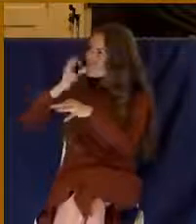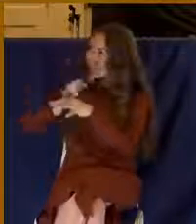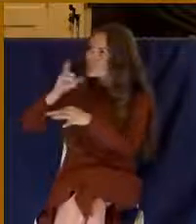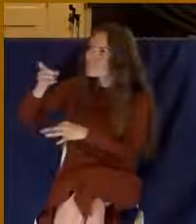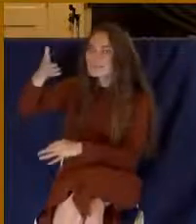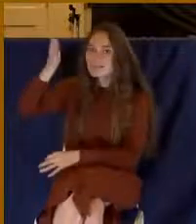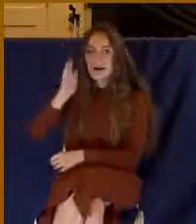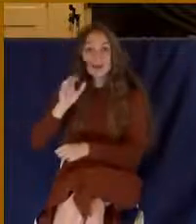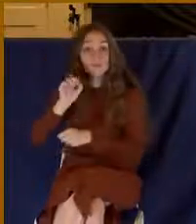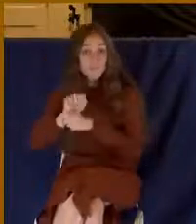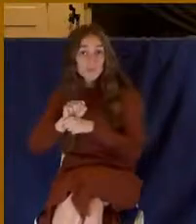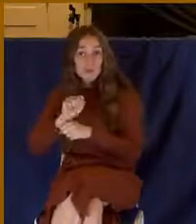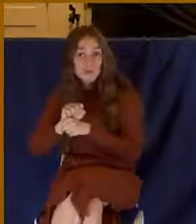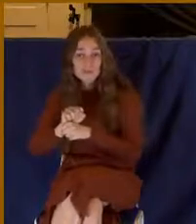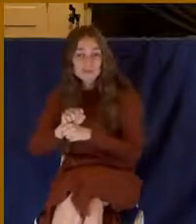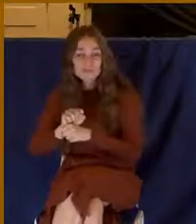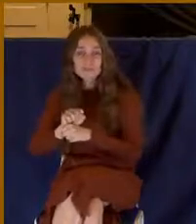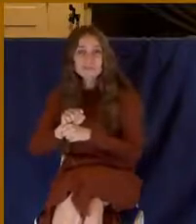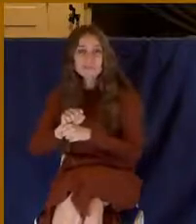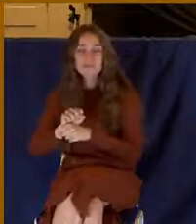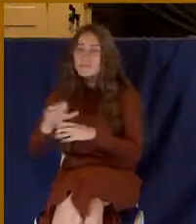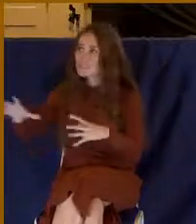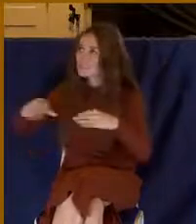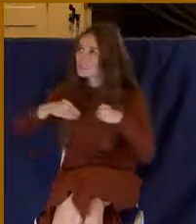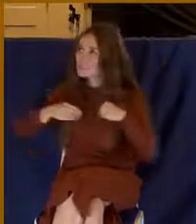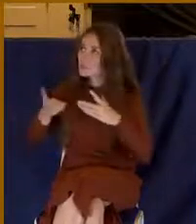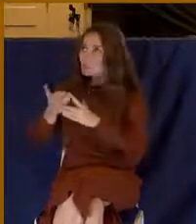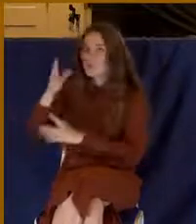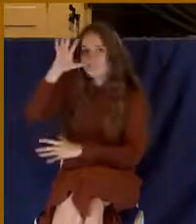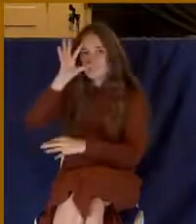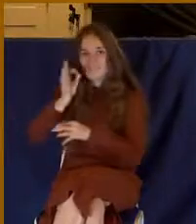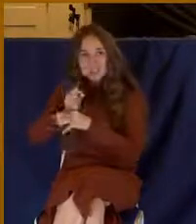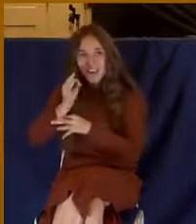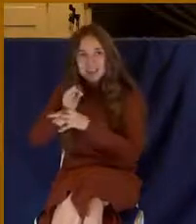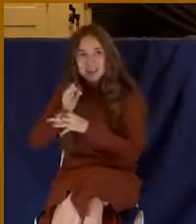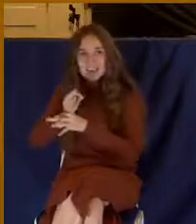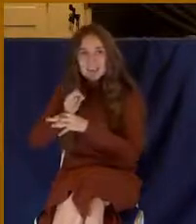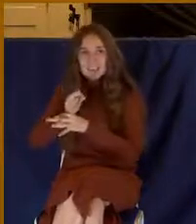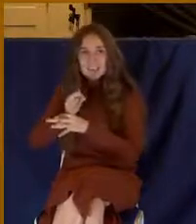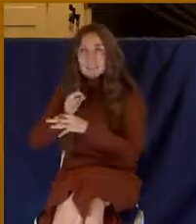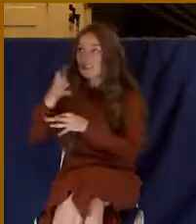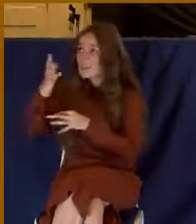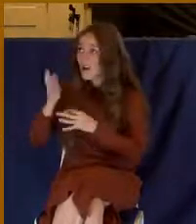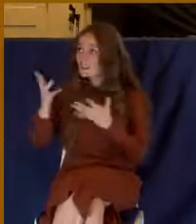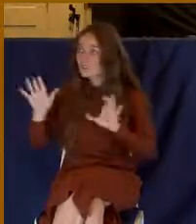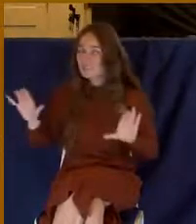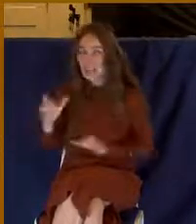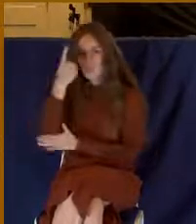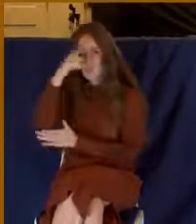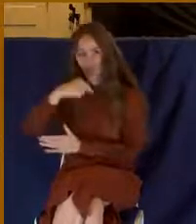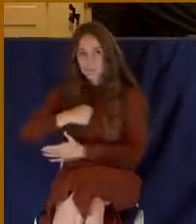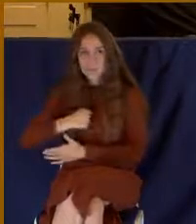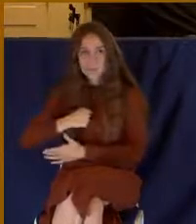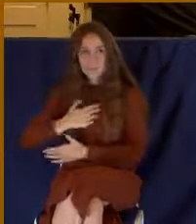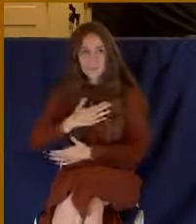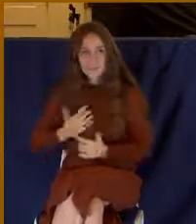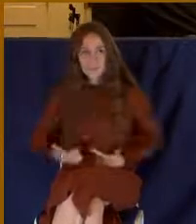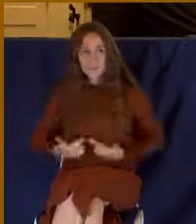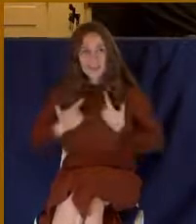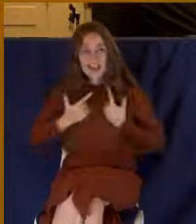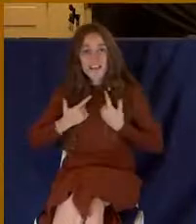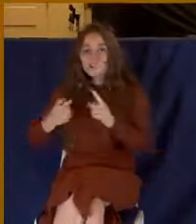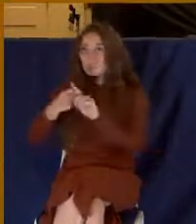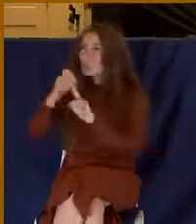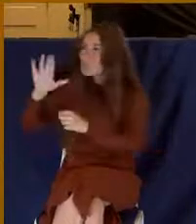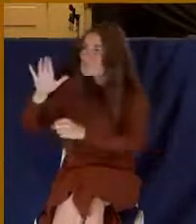God. I accept it by faith that this is what God has done in my life. It is through his power. It is